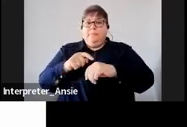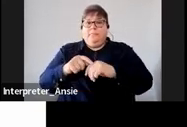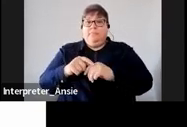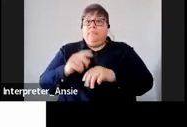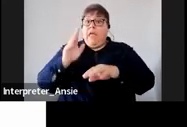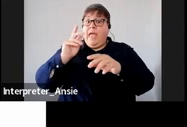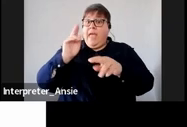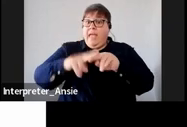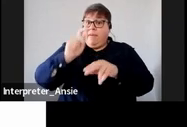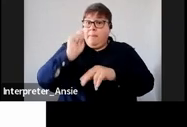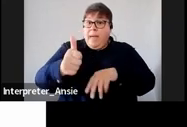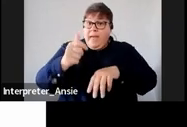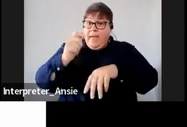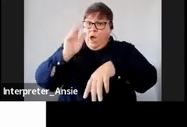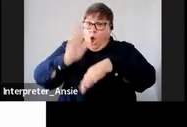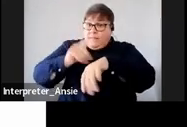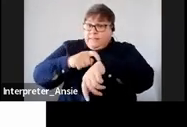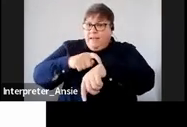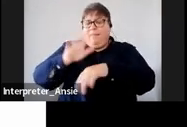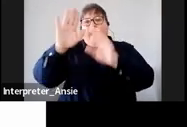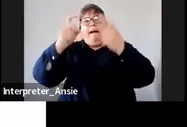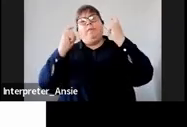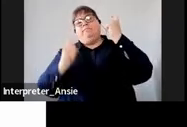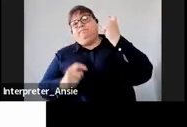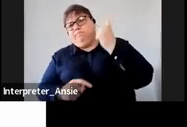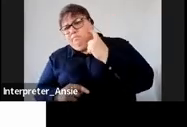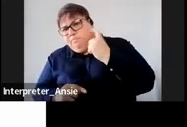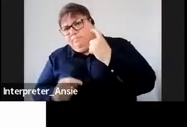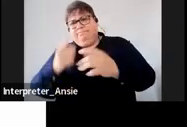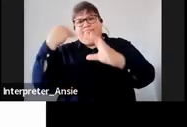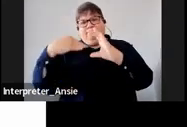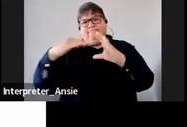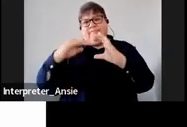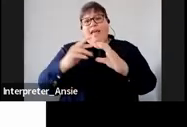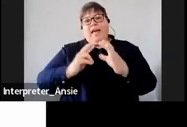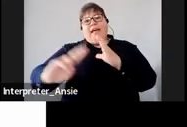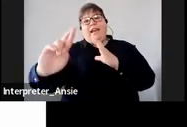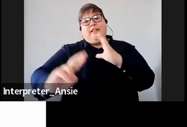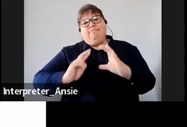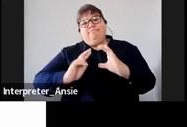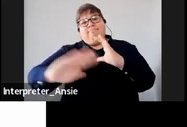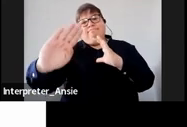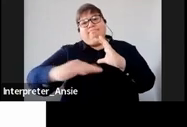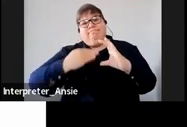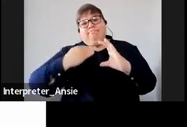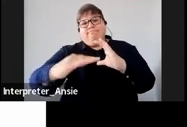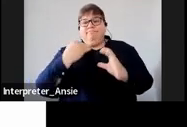make it a little bit easier when you're going to file your tax return because you have already made provision for tax so chances are